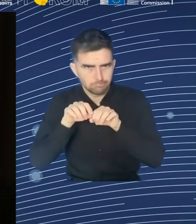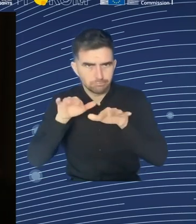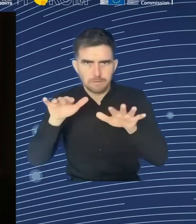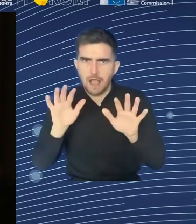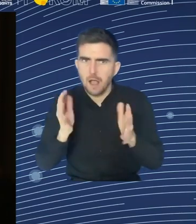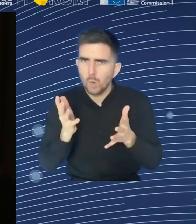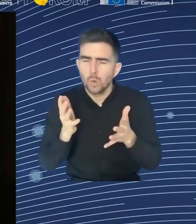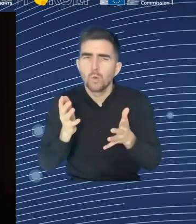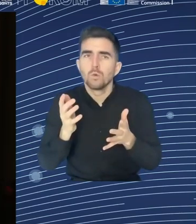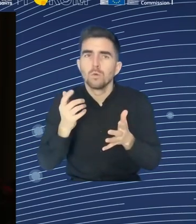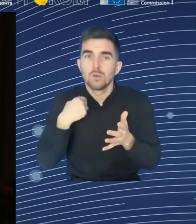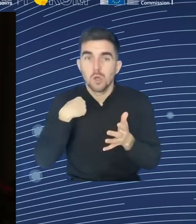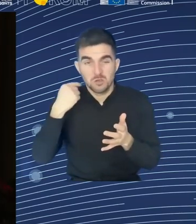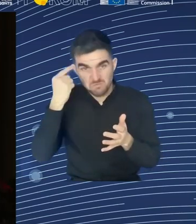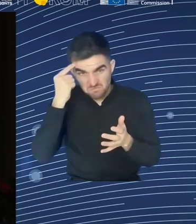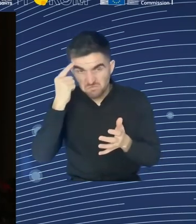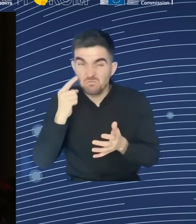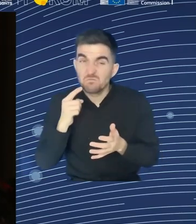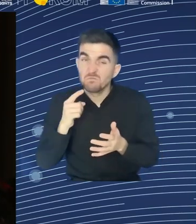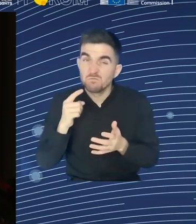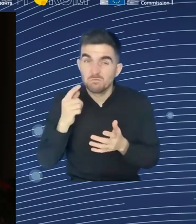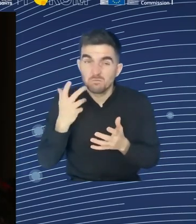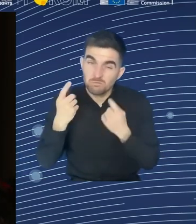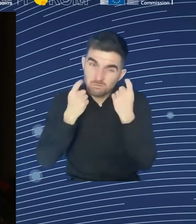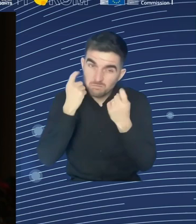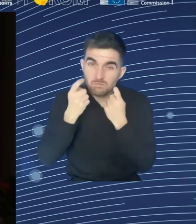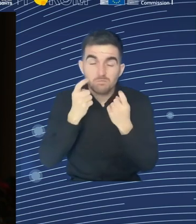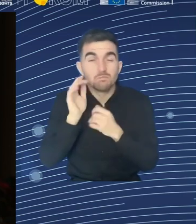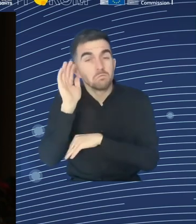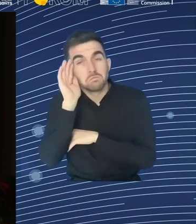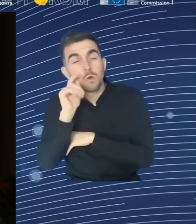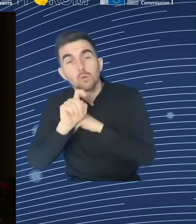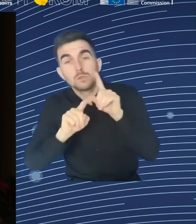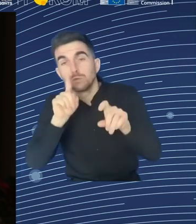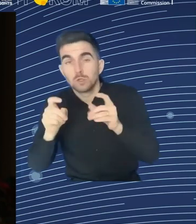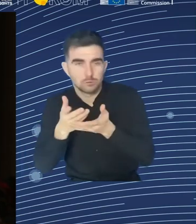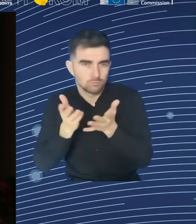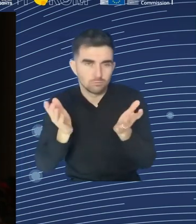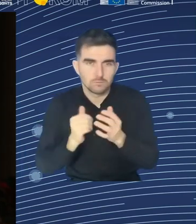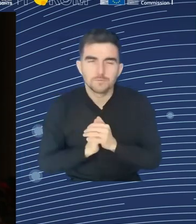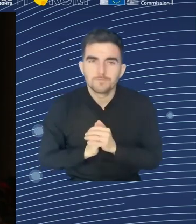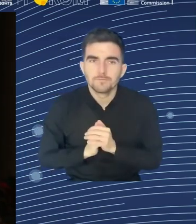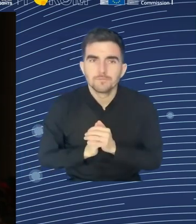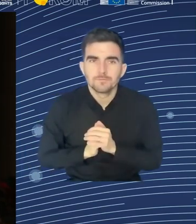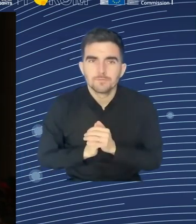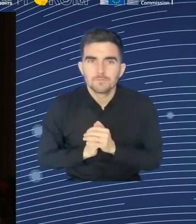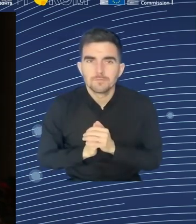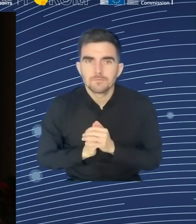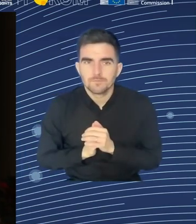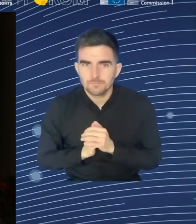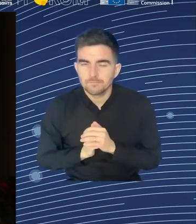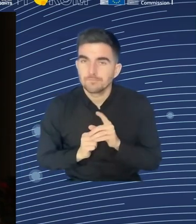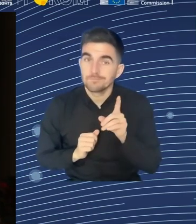wanted to comment a bit on what Mark said about training of adults. If you can, sorry, if you can make your comment very short, please. Yes. So